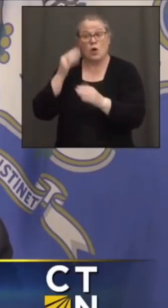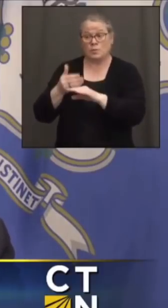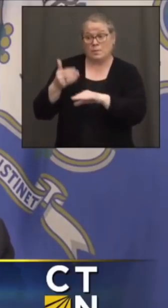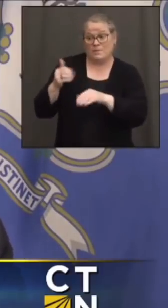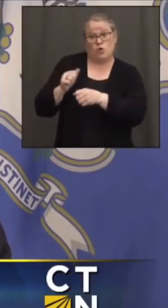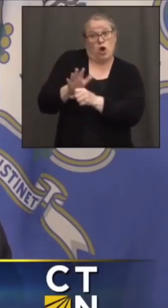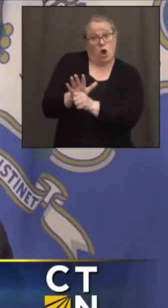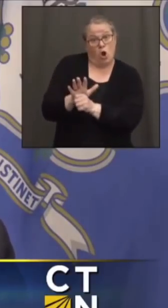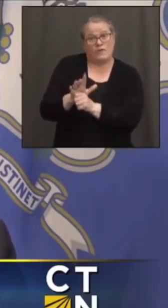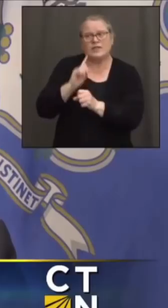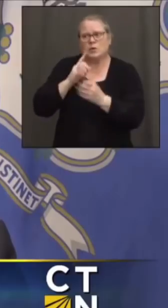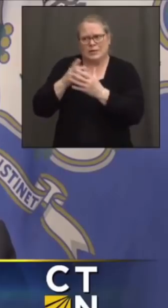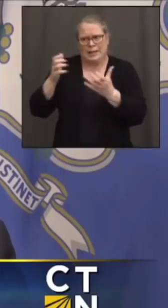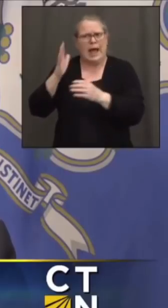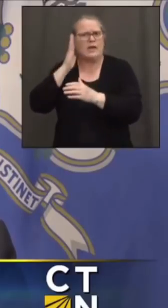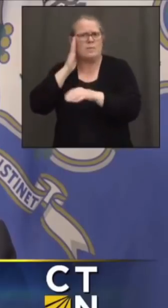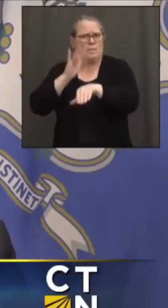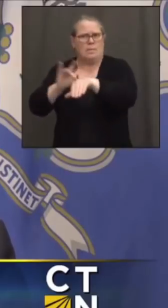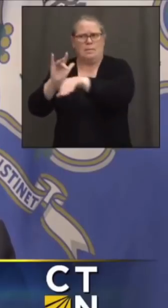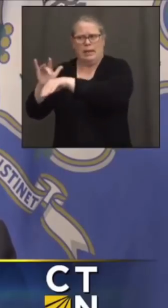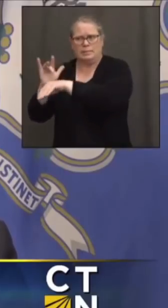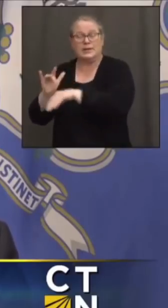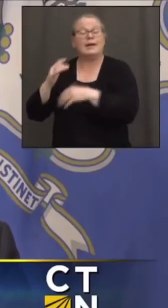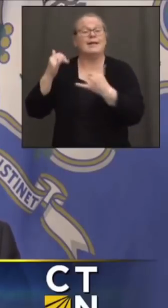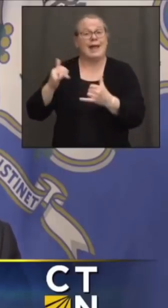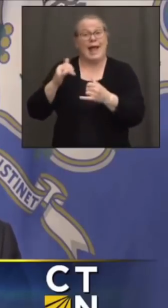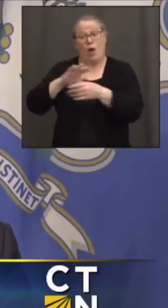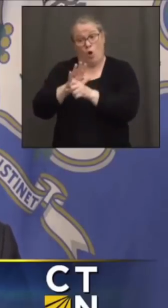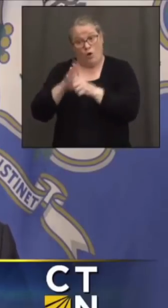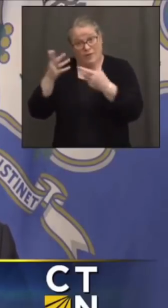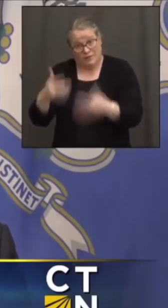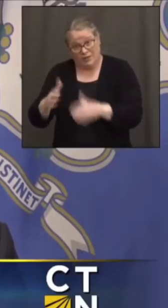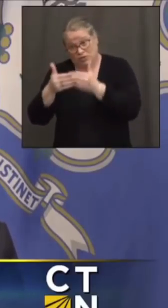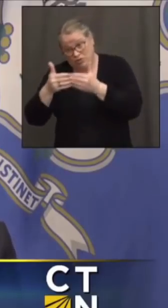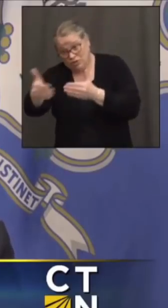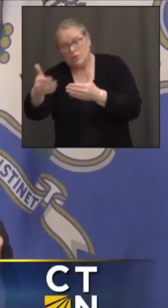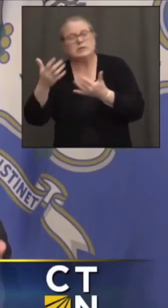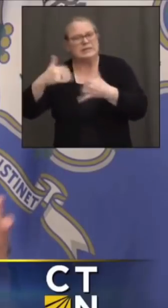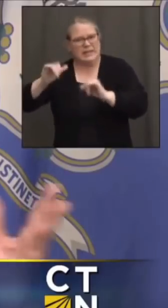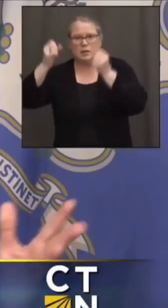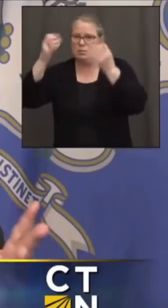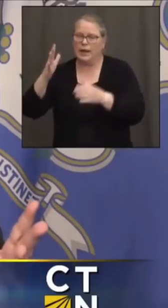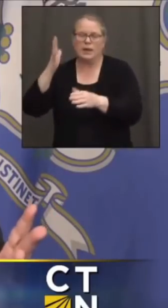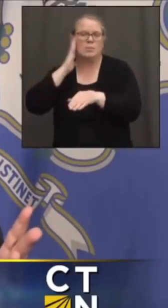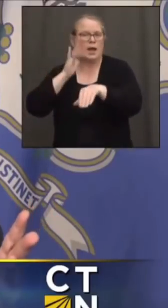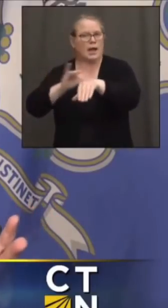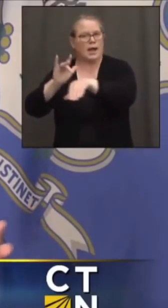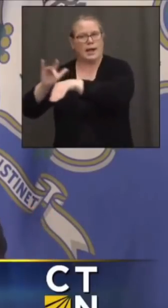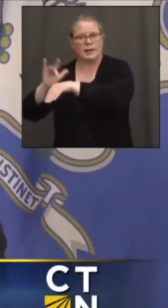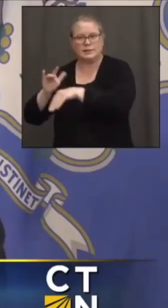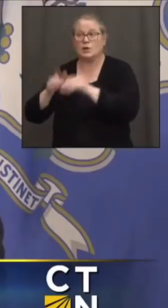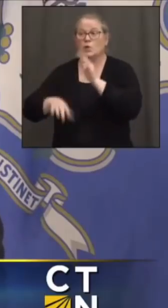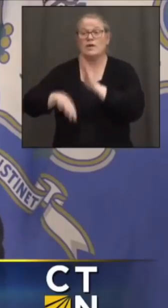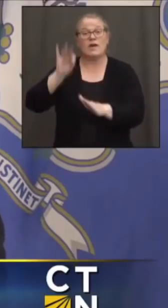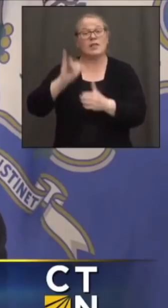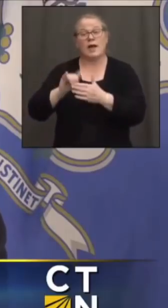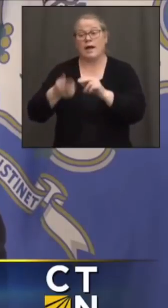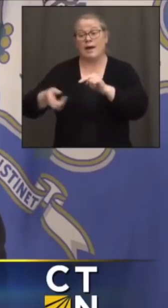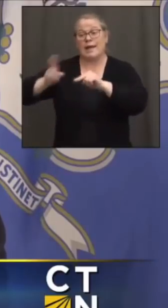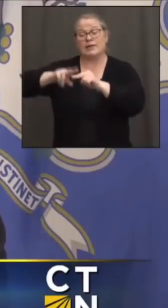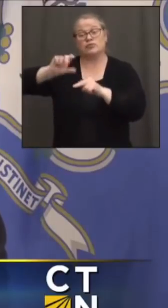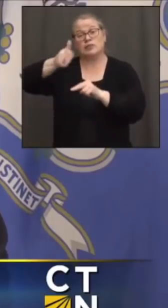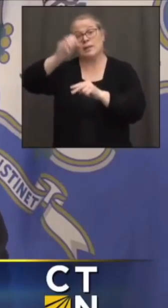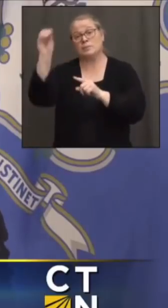COVID. There's a lot more of vacancy now after COVID. We're finding the true up or giving an extra 10% for, say,